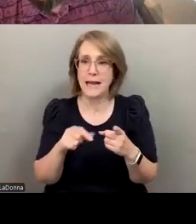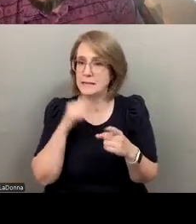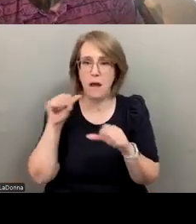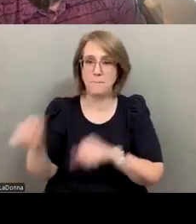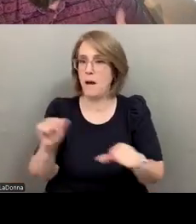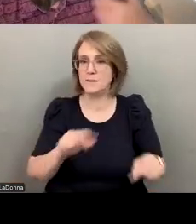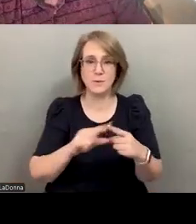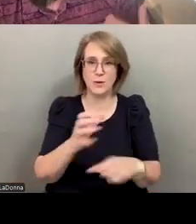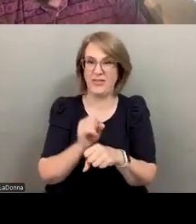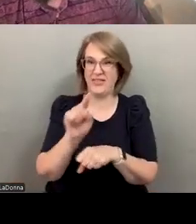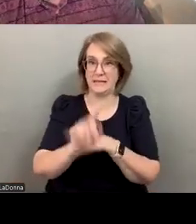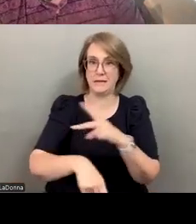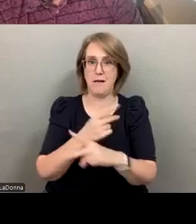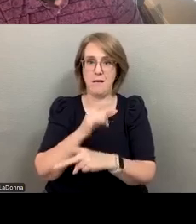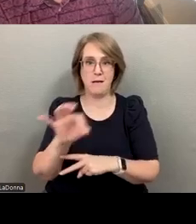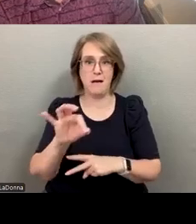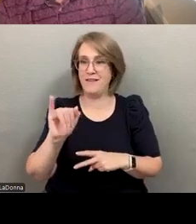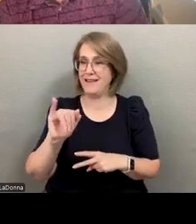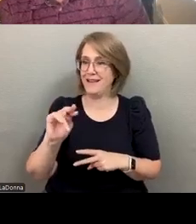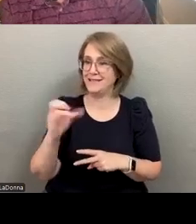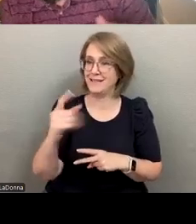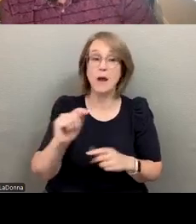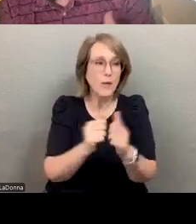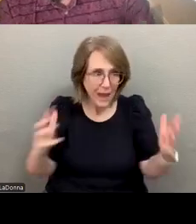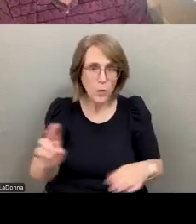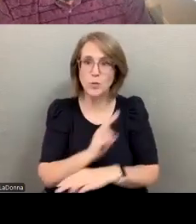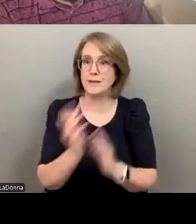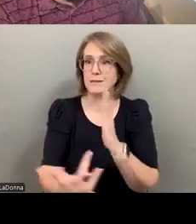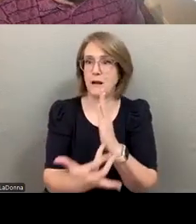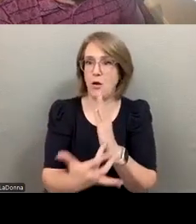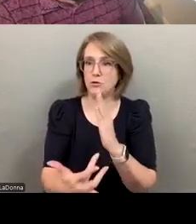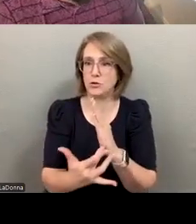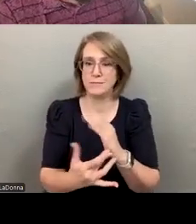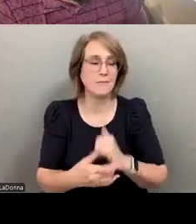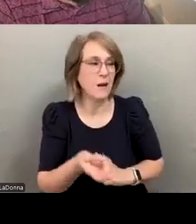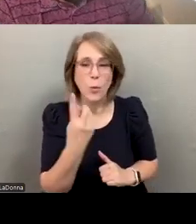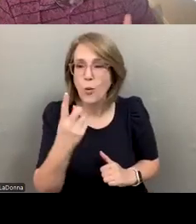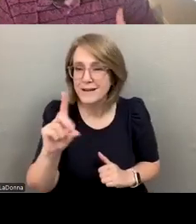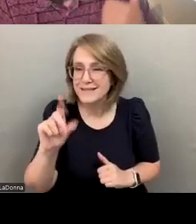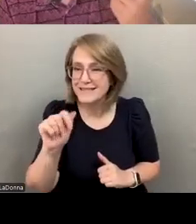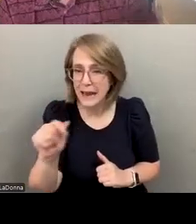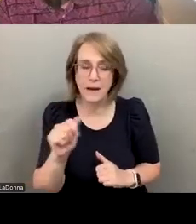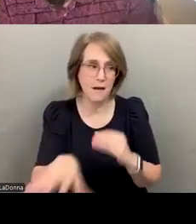insight and feedback without using new technological tools that we'll building. And the piece of data I guess I would add to that is it's really critical